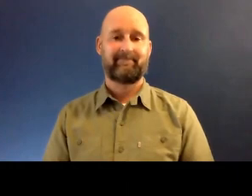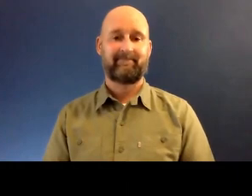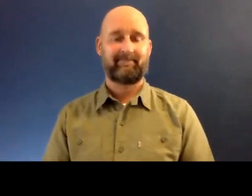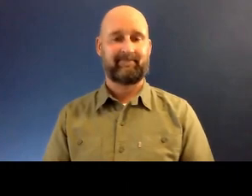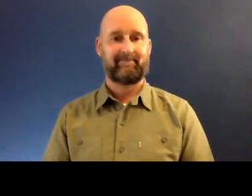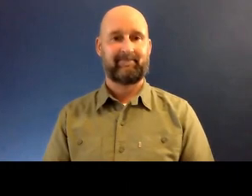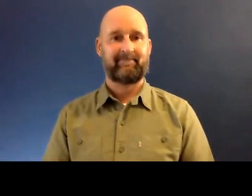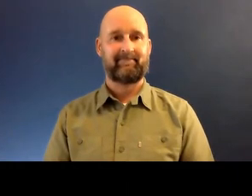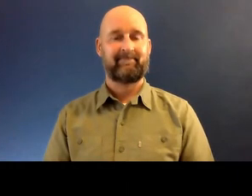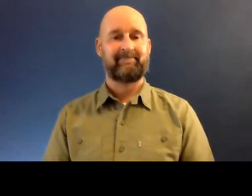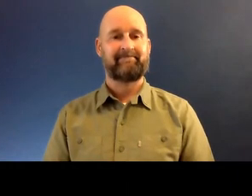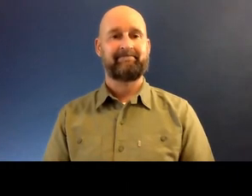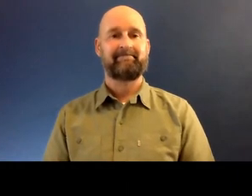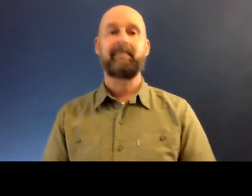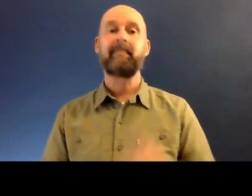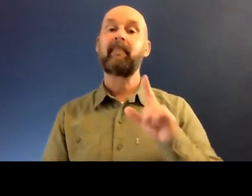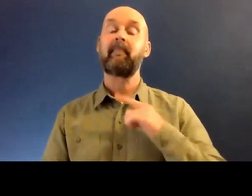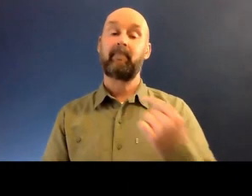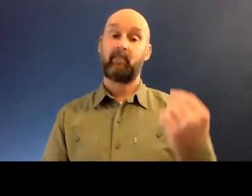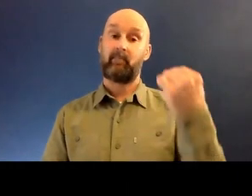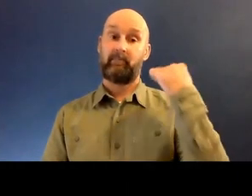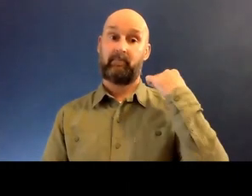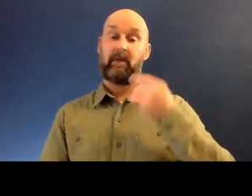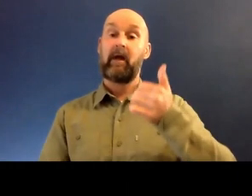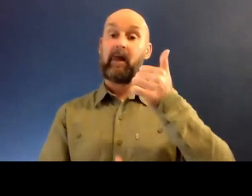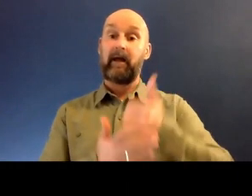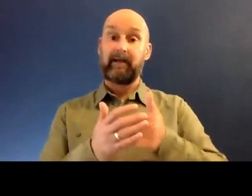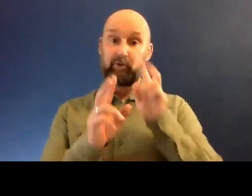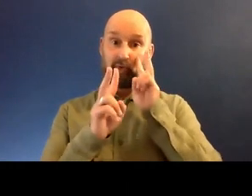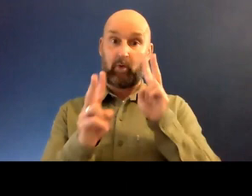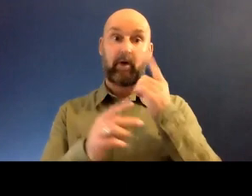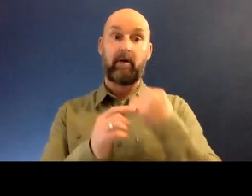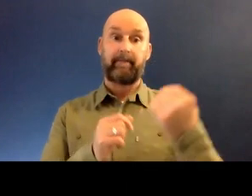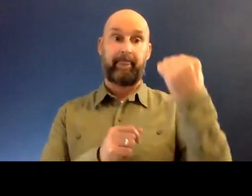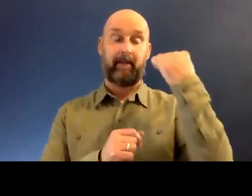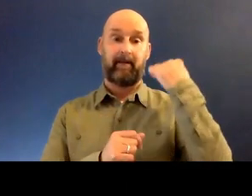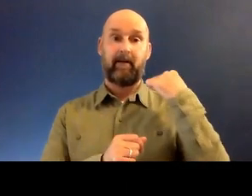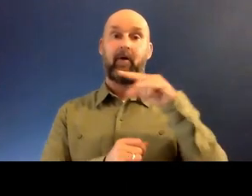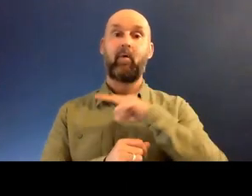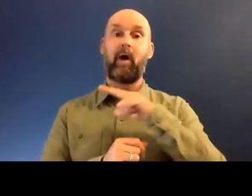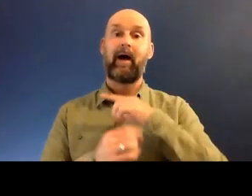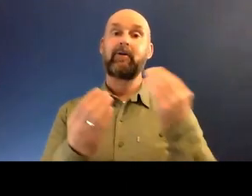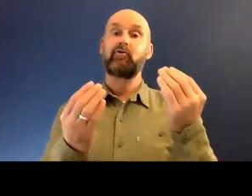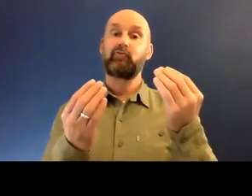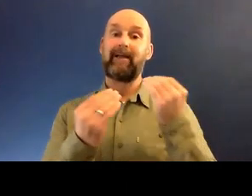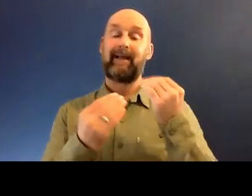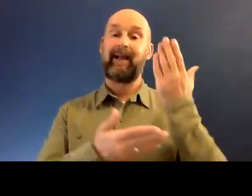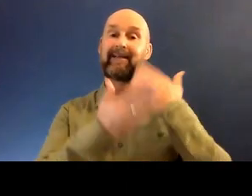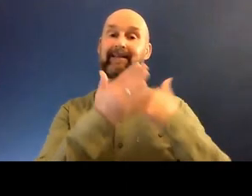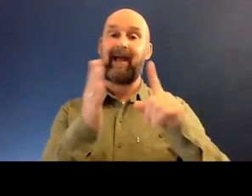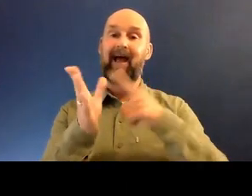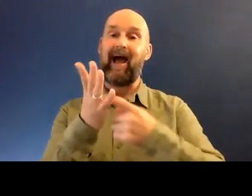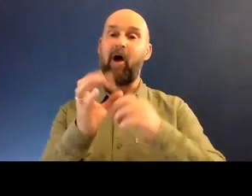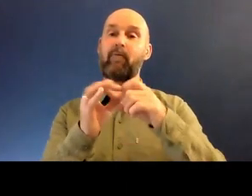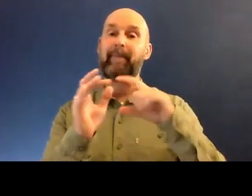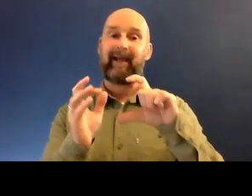This is where I started. Okay, can you all see that? Yeah. So I trained classical Arabic calligraphy. That's actually a photo of